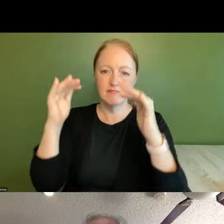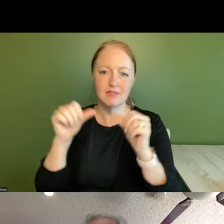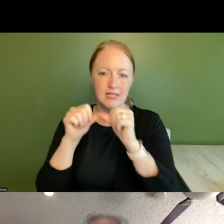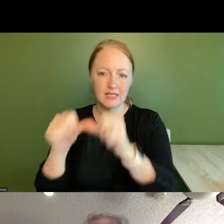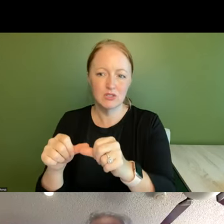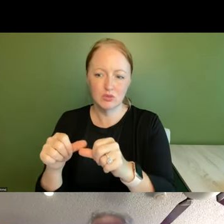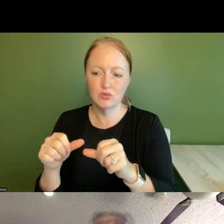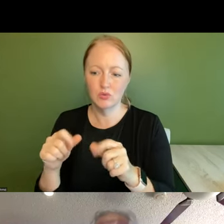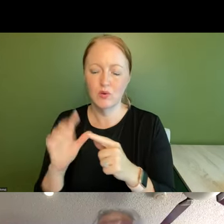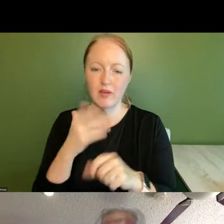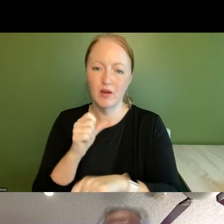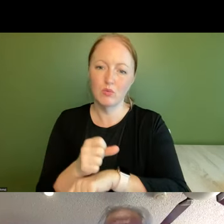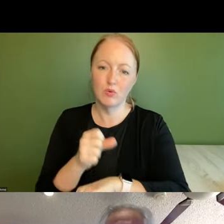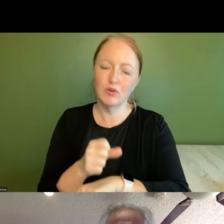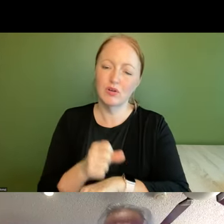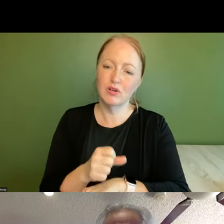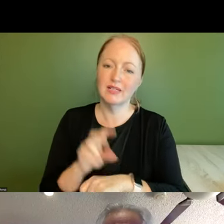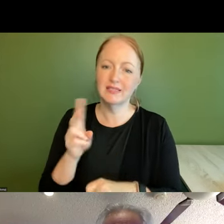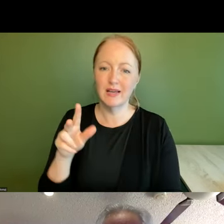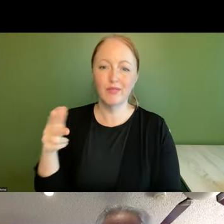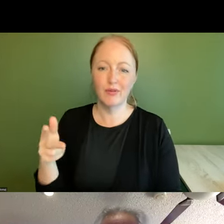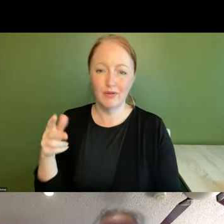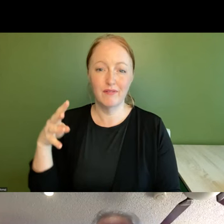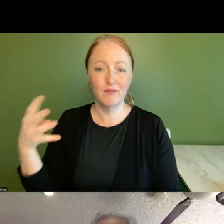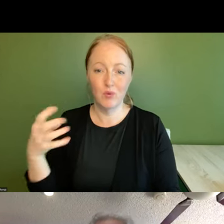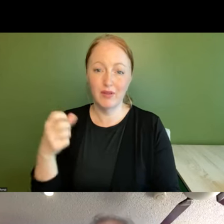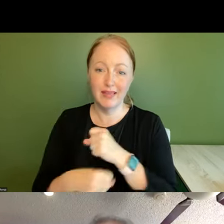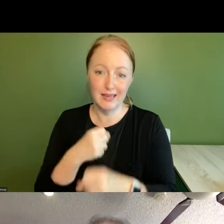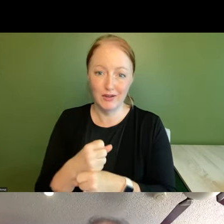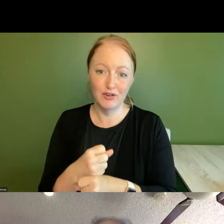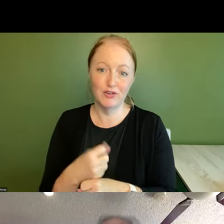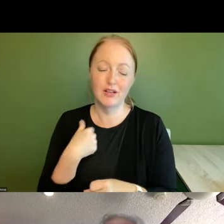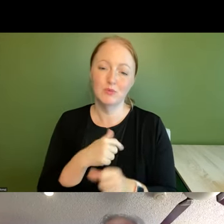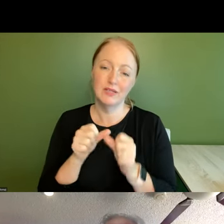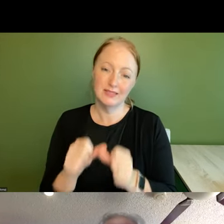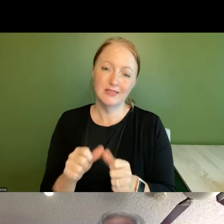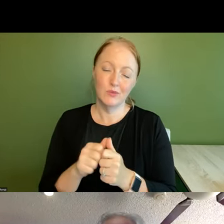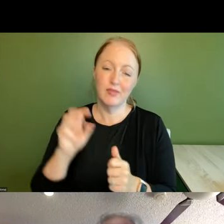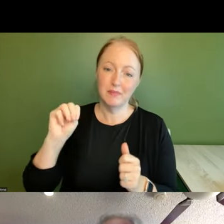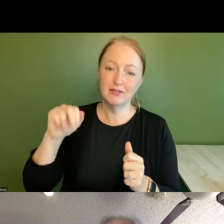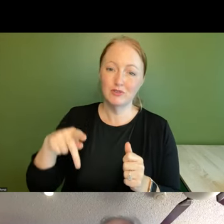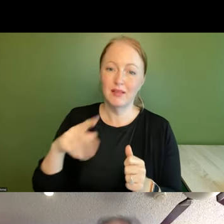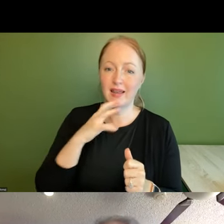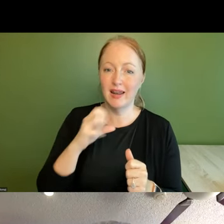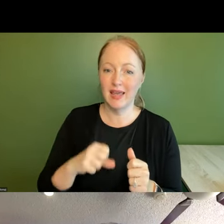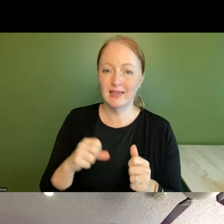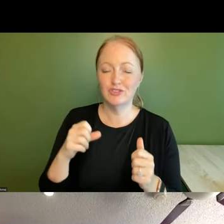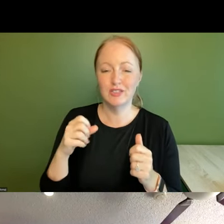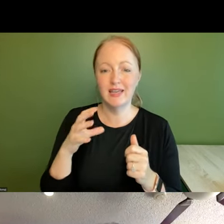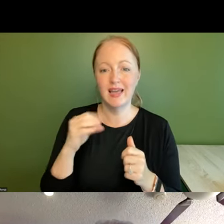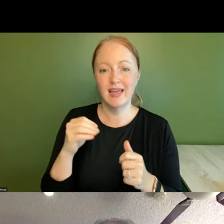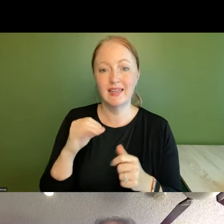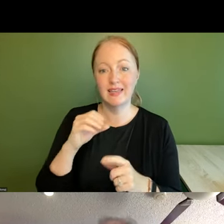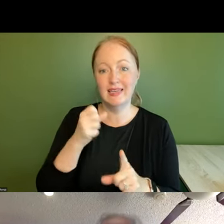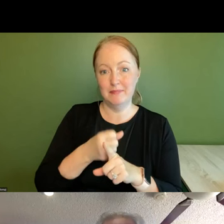uh with our work in the second third and even fourth year as we continue with the master plan on aging and as the impact